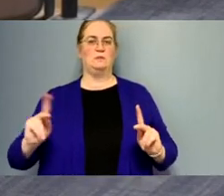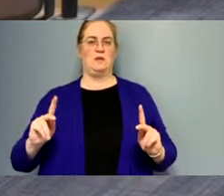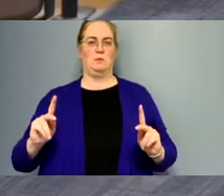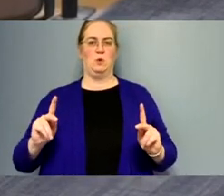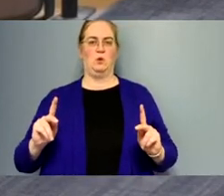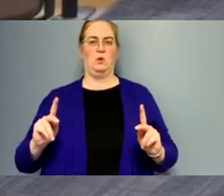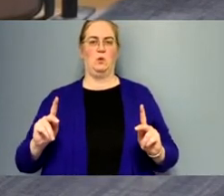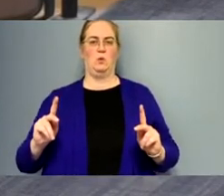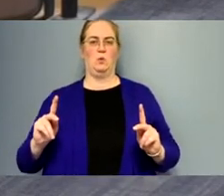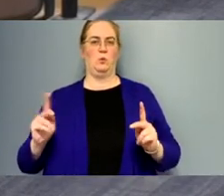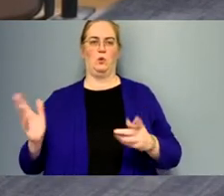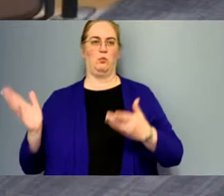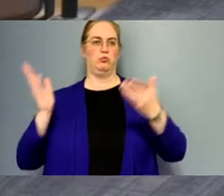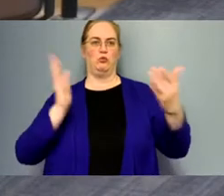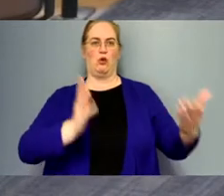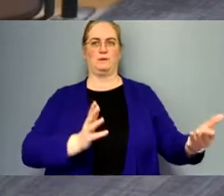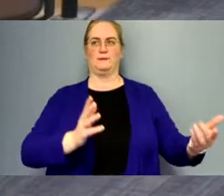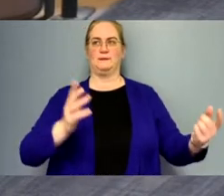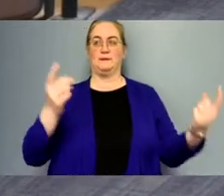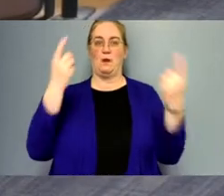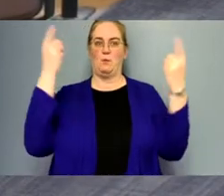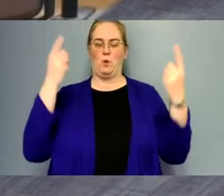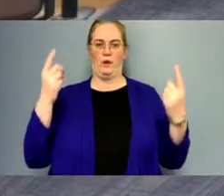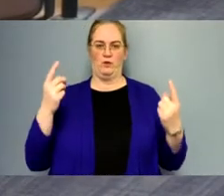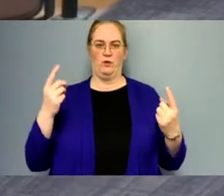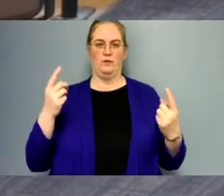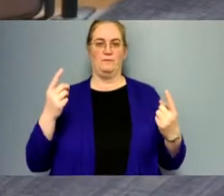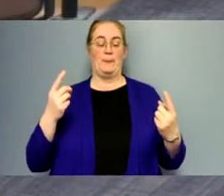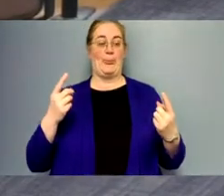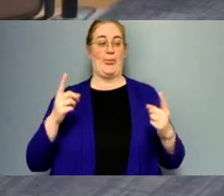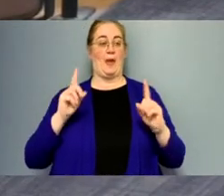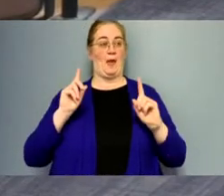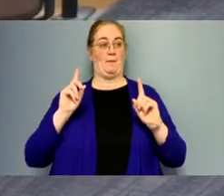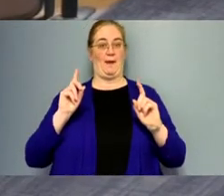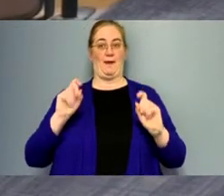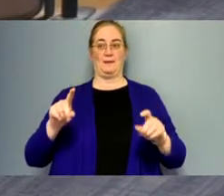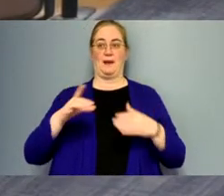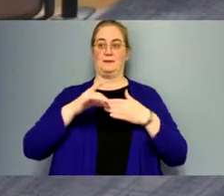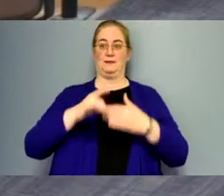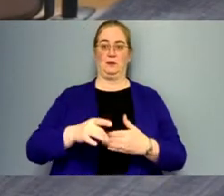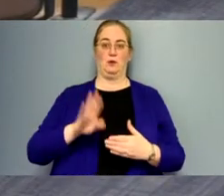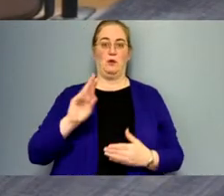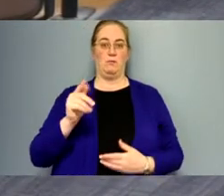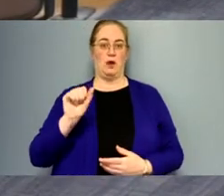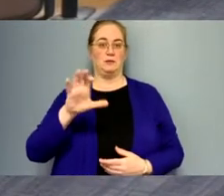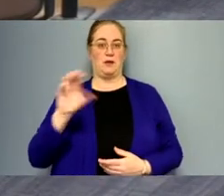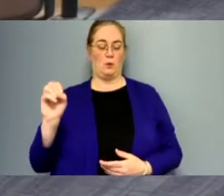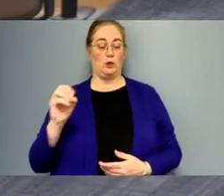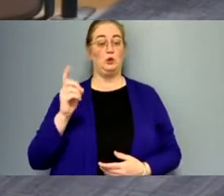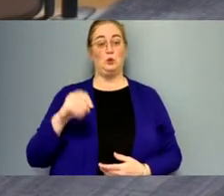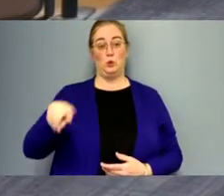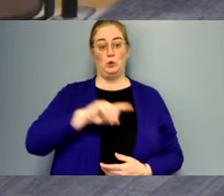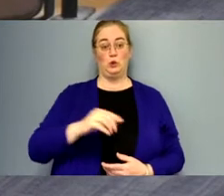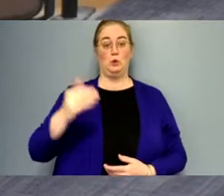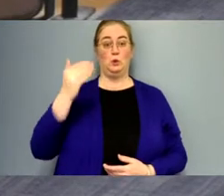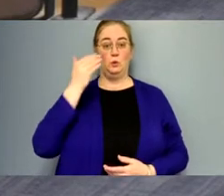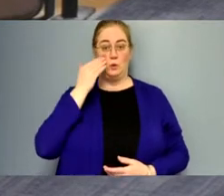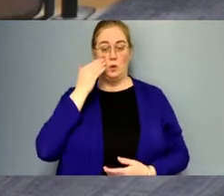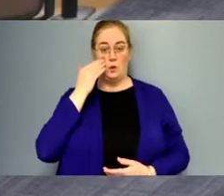brought out somewhere i'm asking as the leaders of bucks county do you know